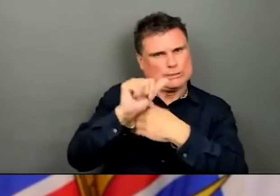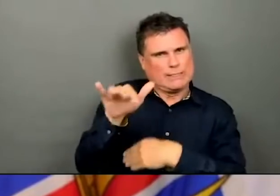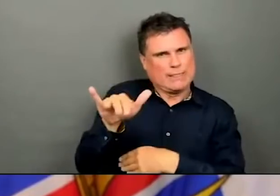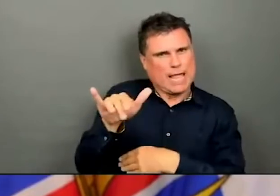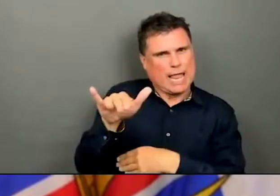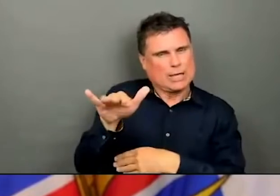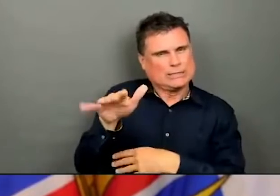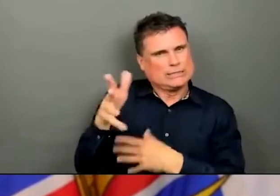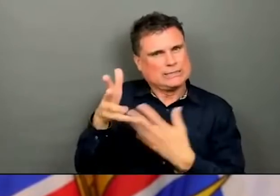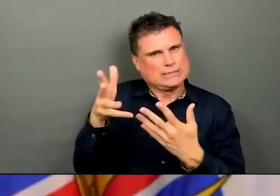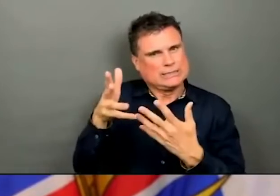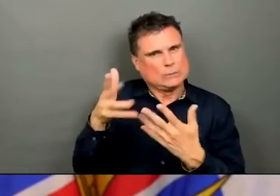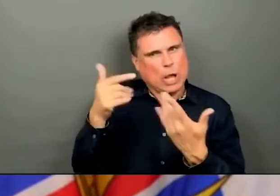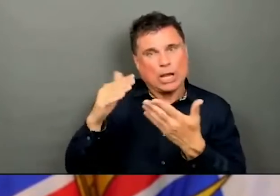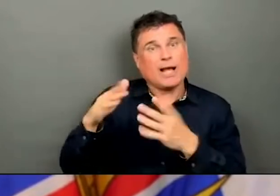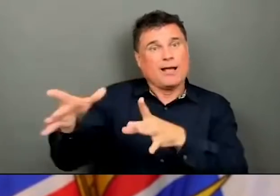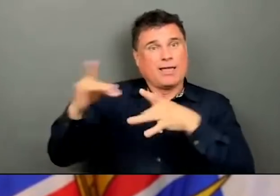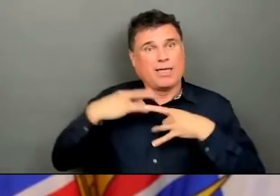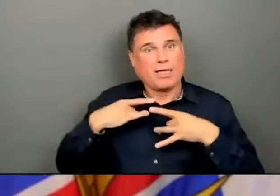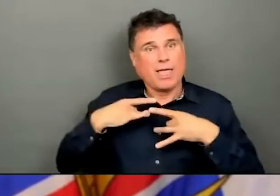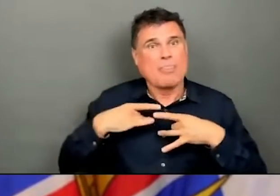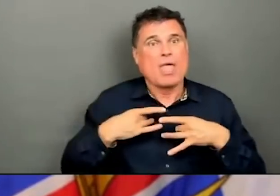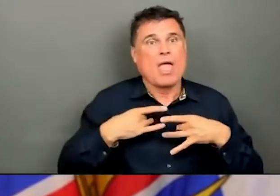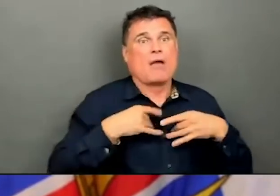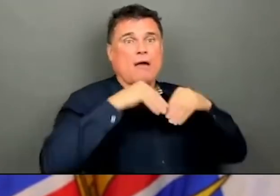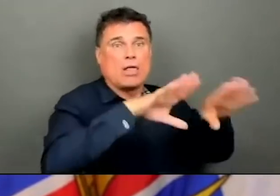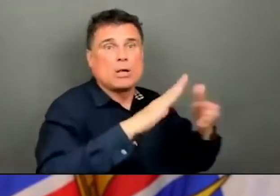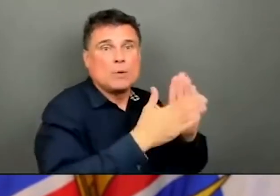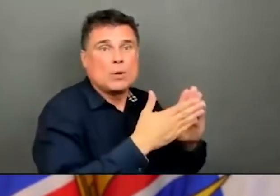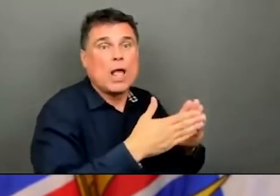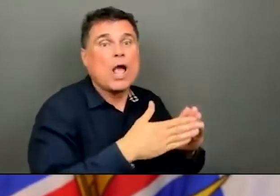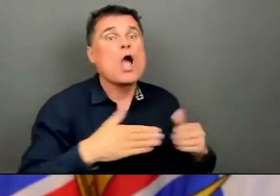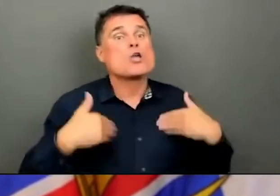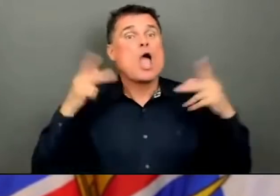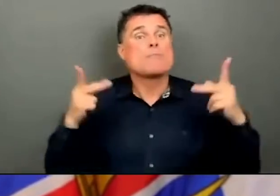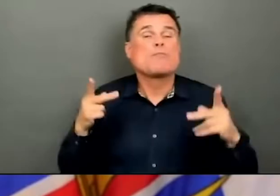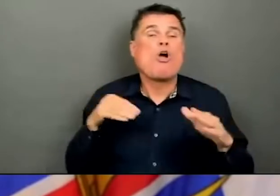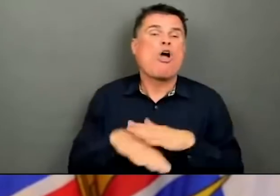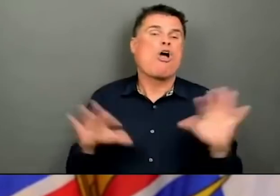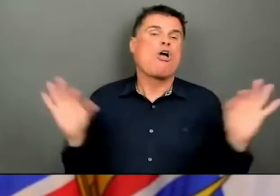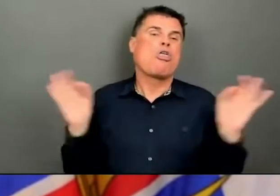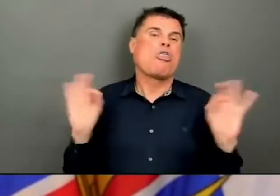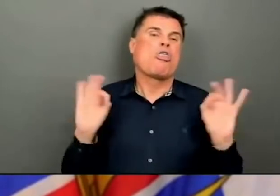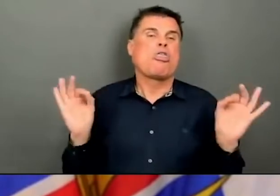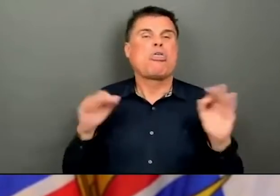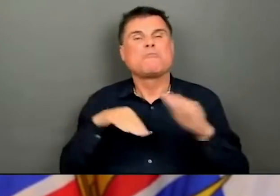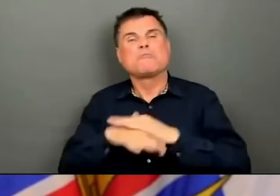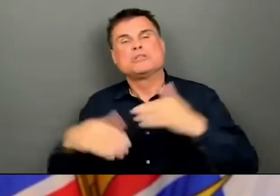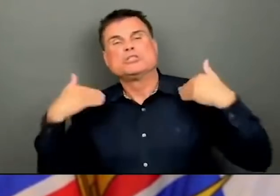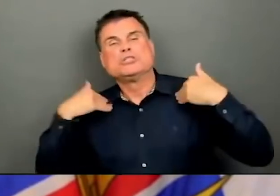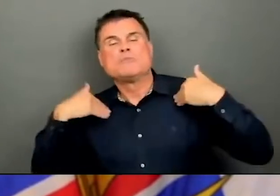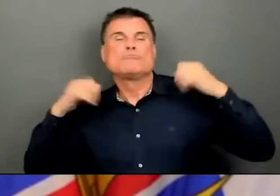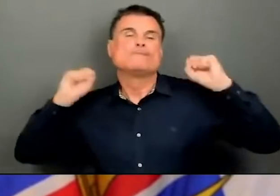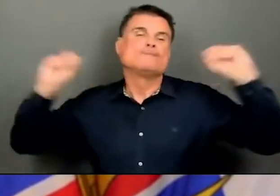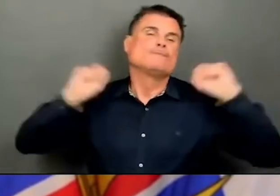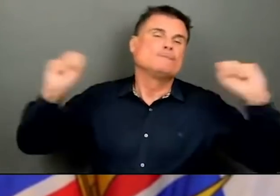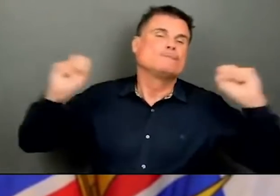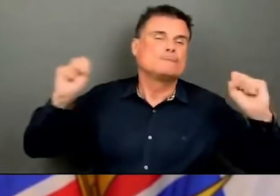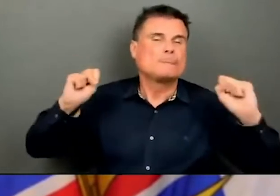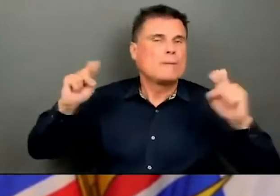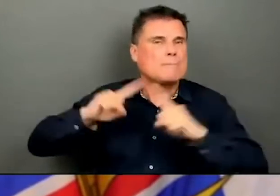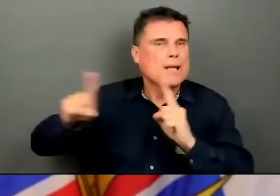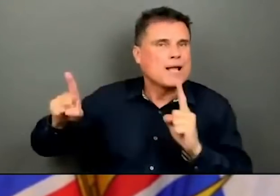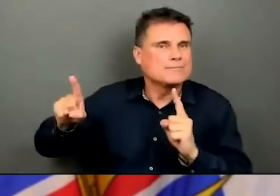And in younger people who may not have got that sick themselves, so felt it was still okay to go into the gym and have that workout. So